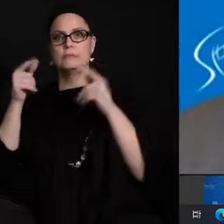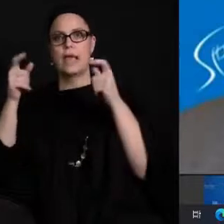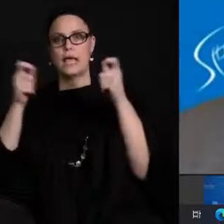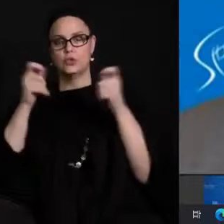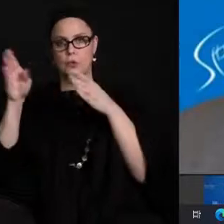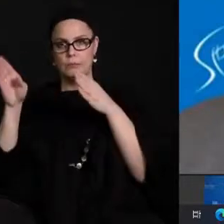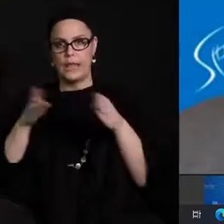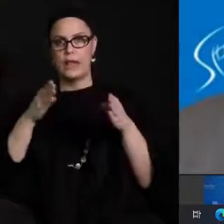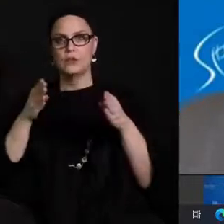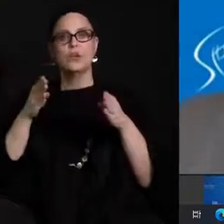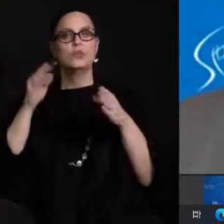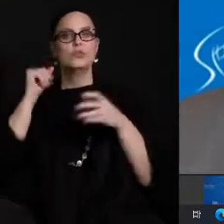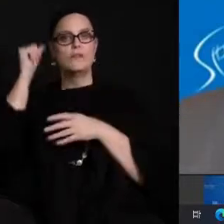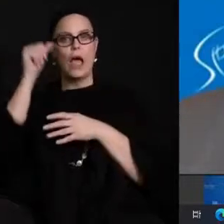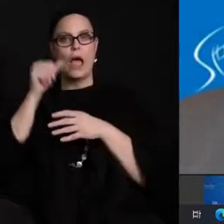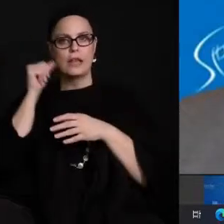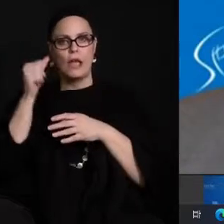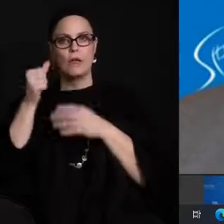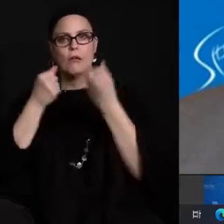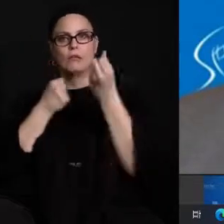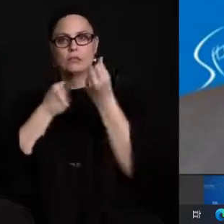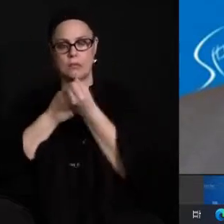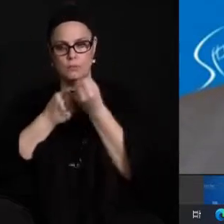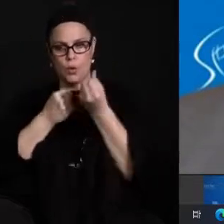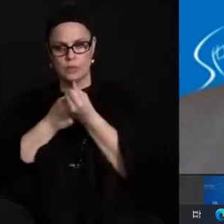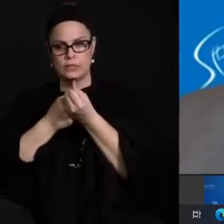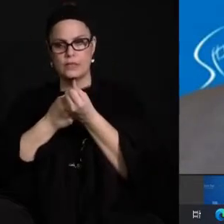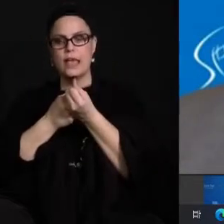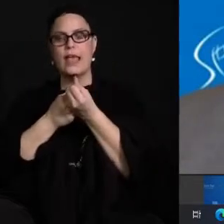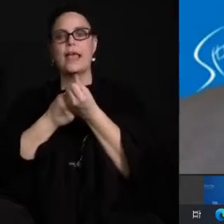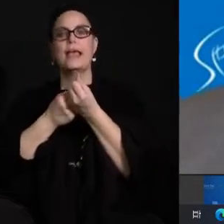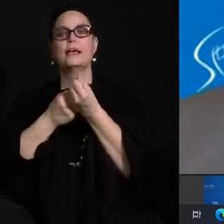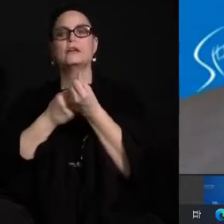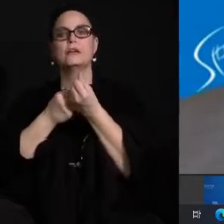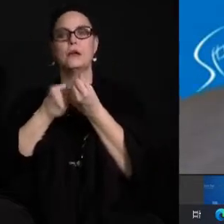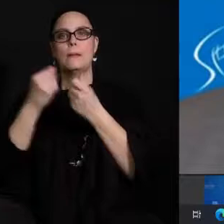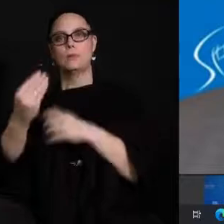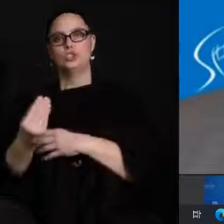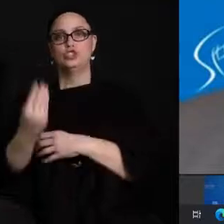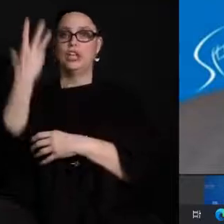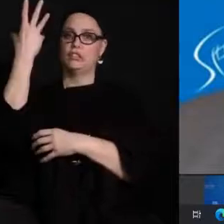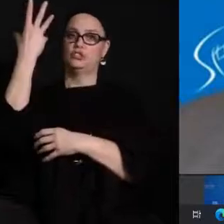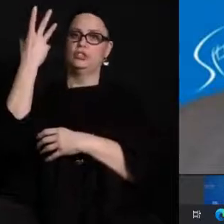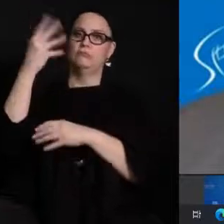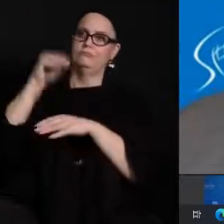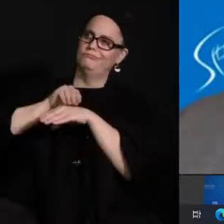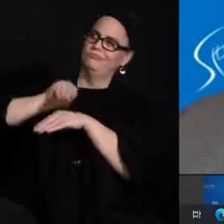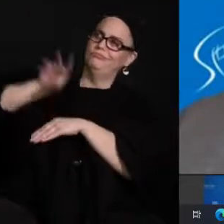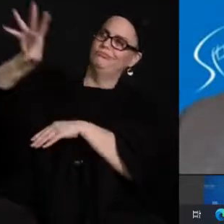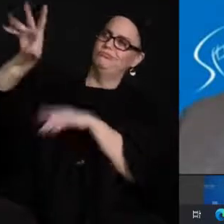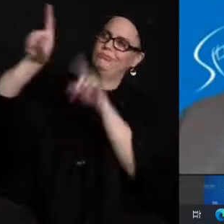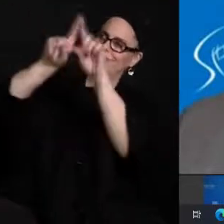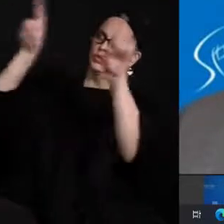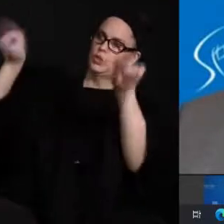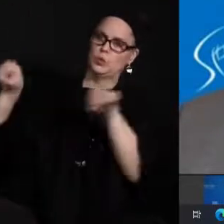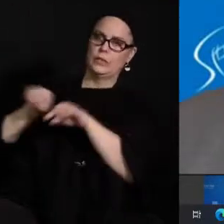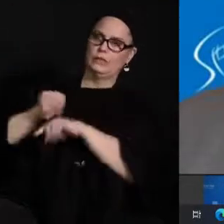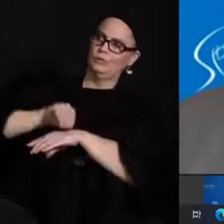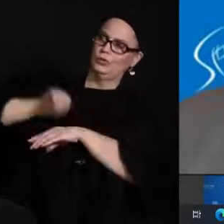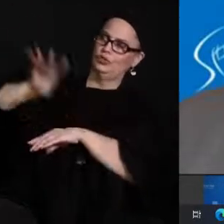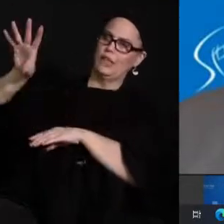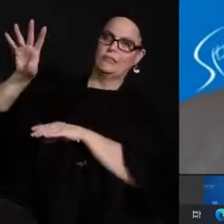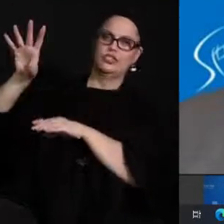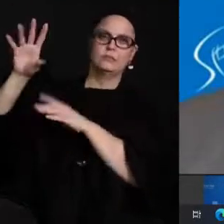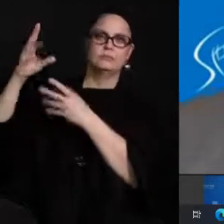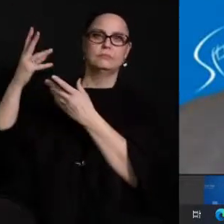to help support uh audio and then integrated projection systems uh and projectors have been part of our instruction for a long time so